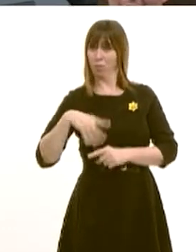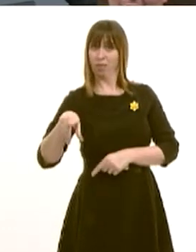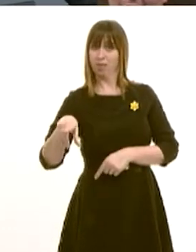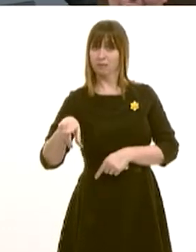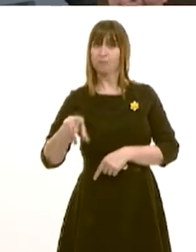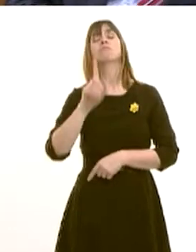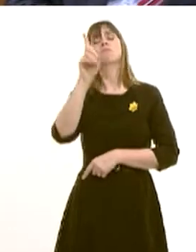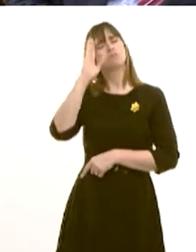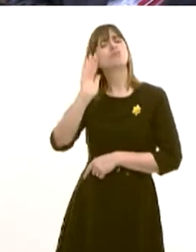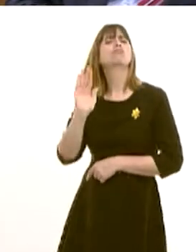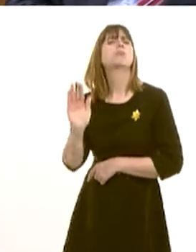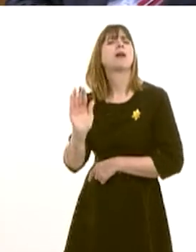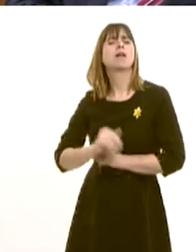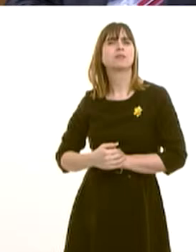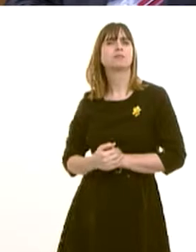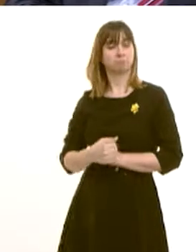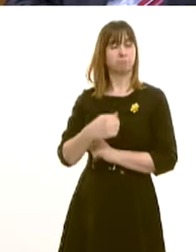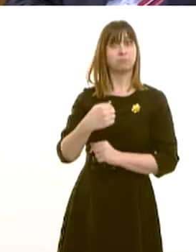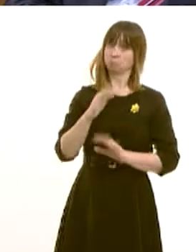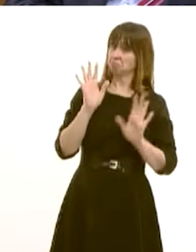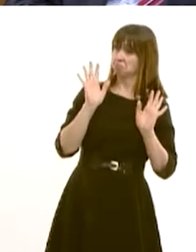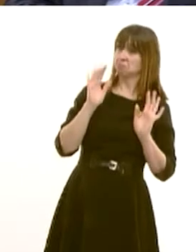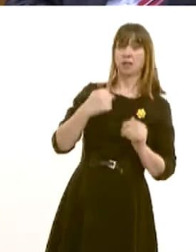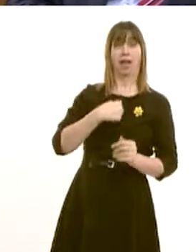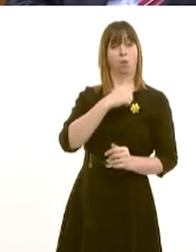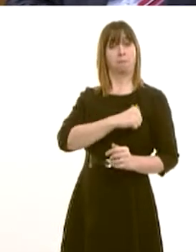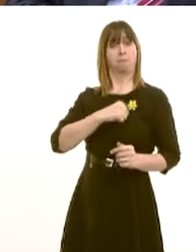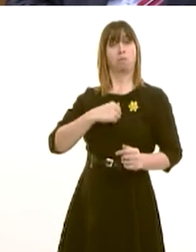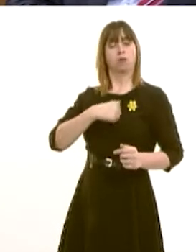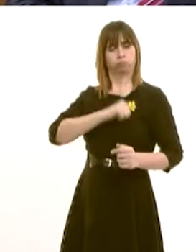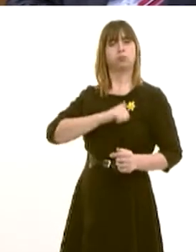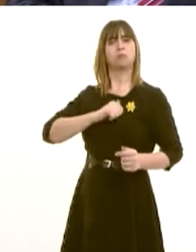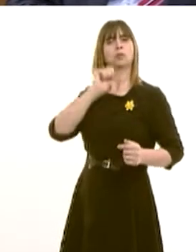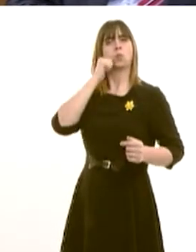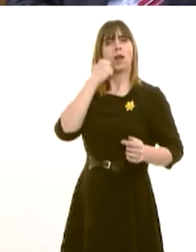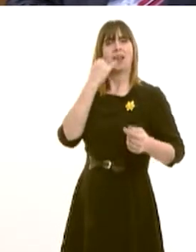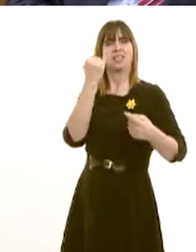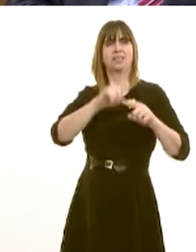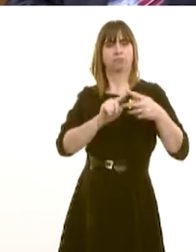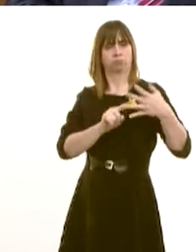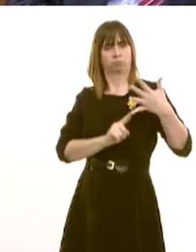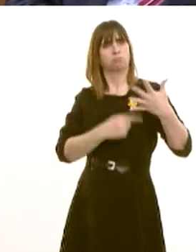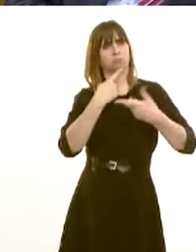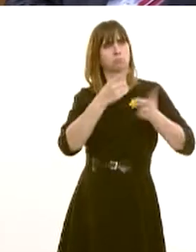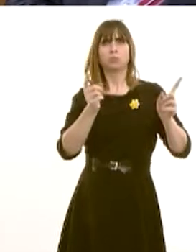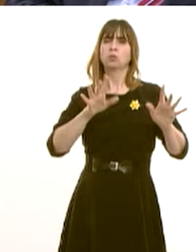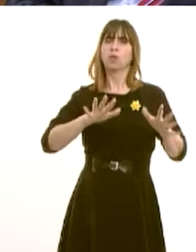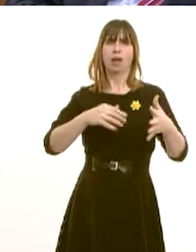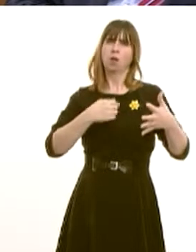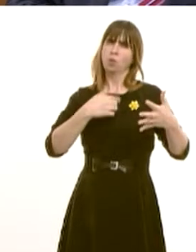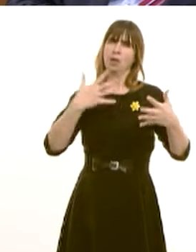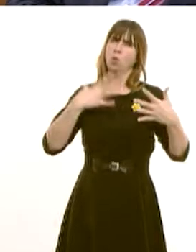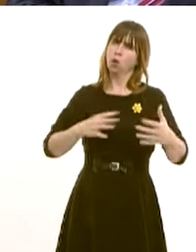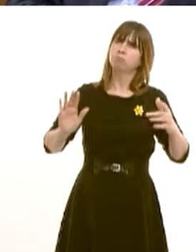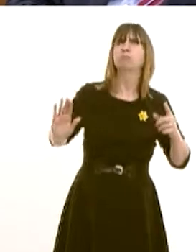remind him that I'm more than happy to talk about our pledges, our six pledges to the people of Wales. We believe they resonate with the people of Wales. They are ambitious for